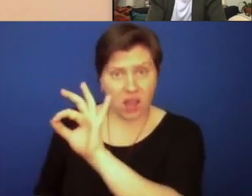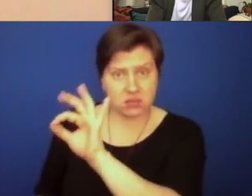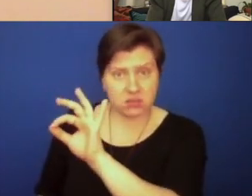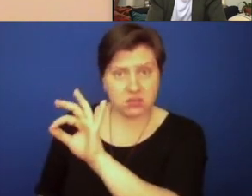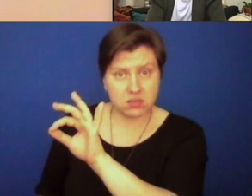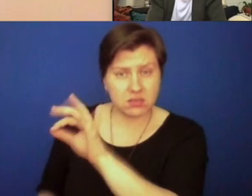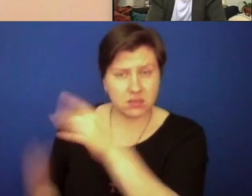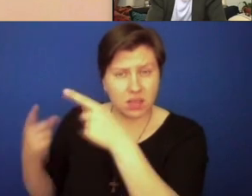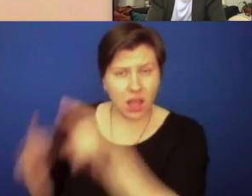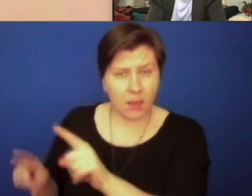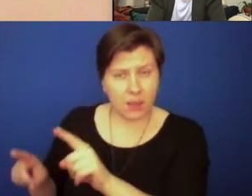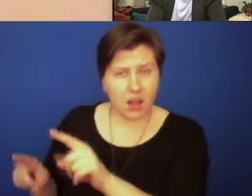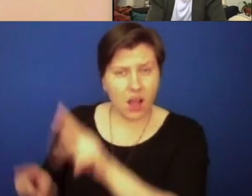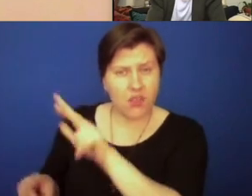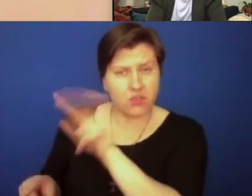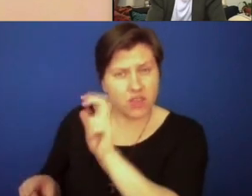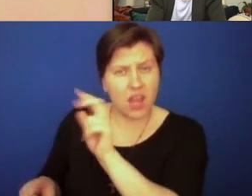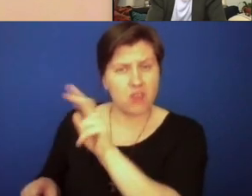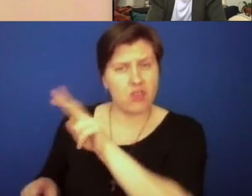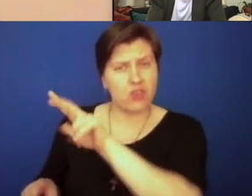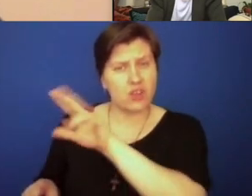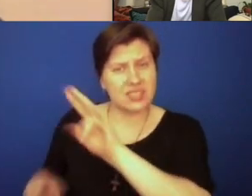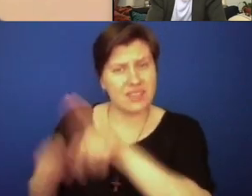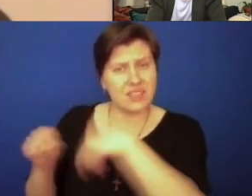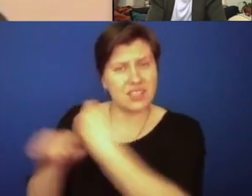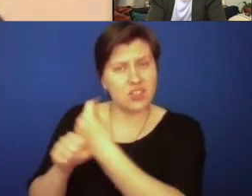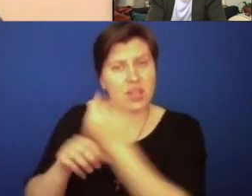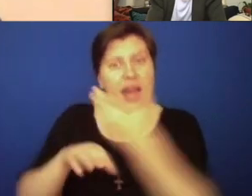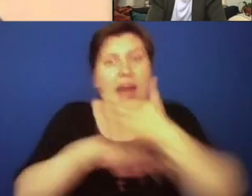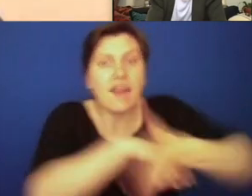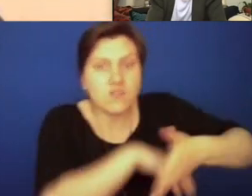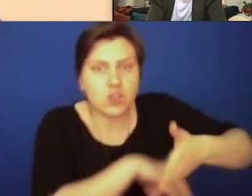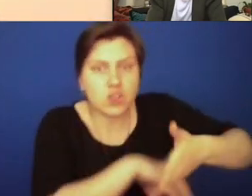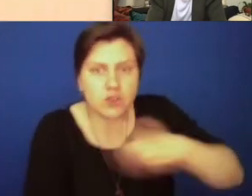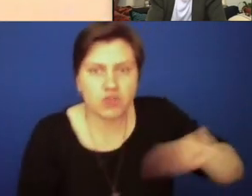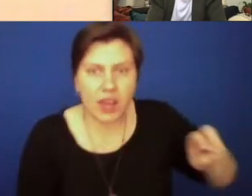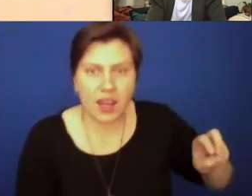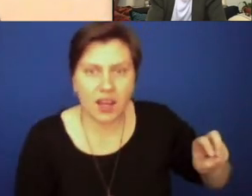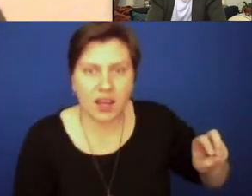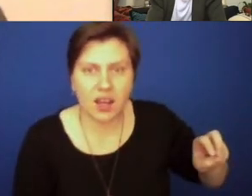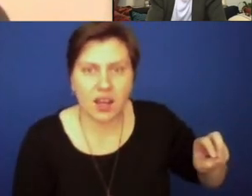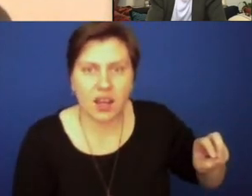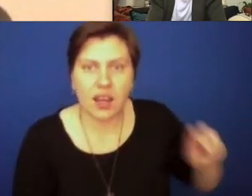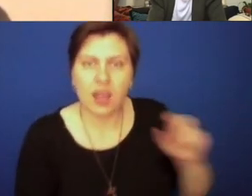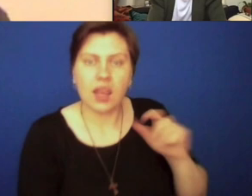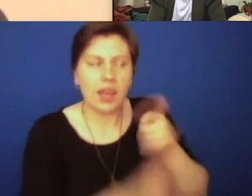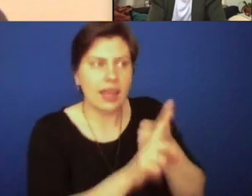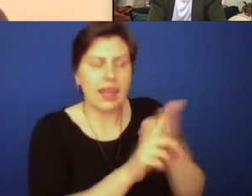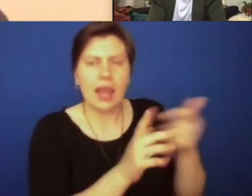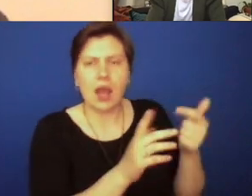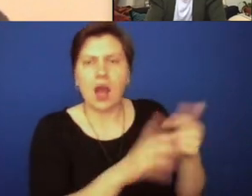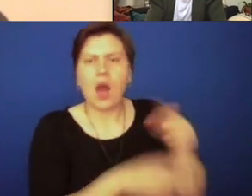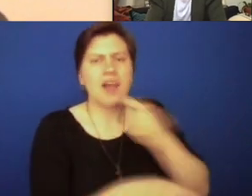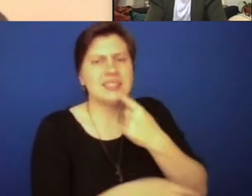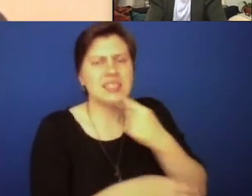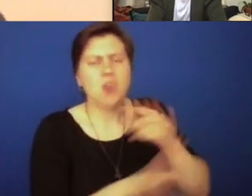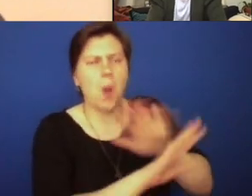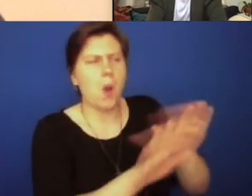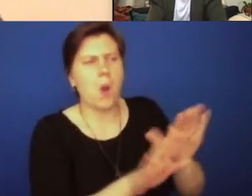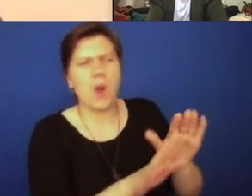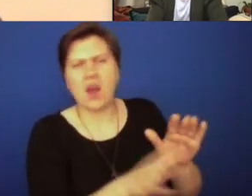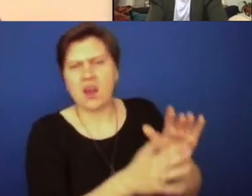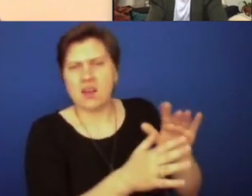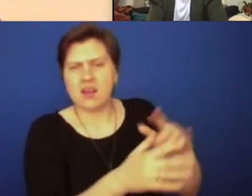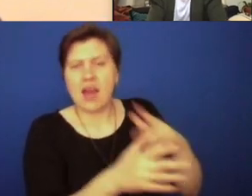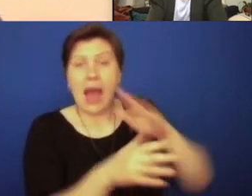that that happens 30, 337 years after the trade began. He condemns the trade 32 years